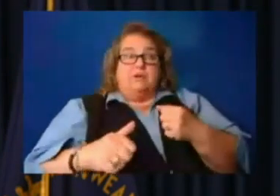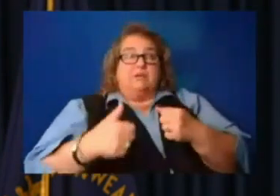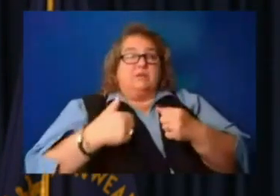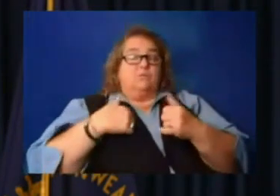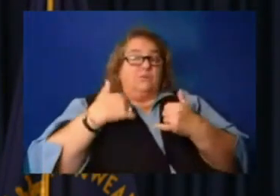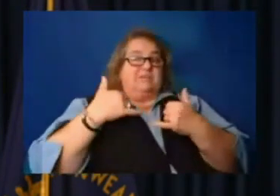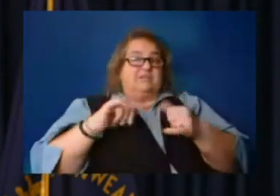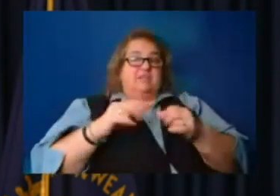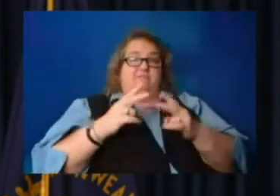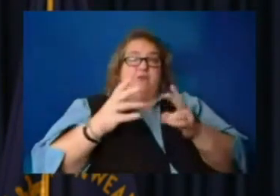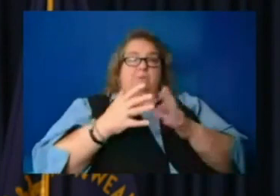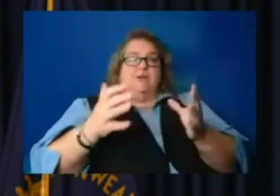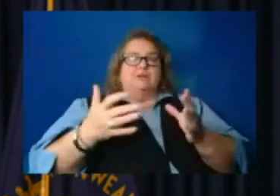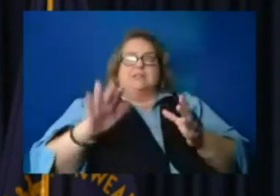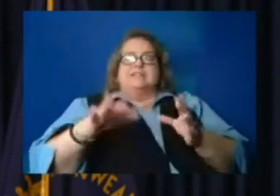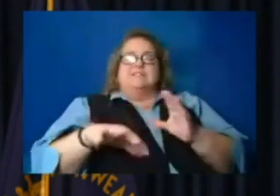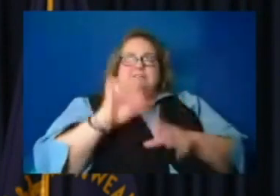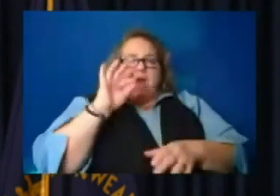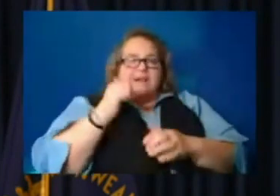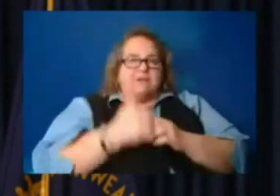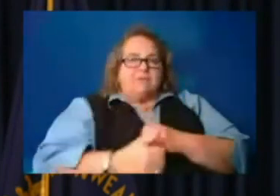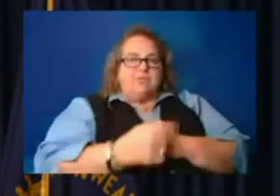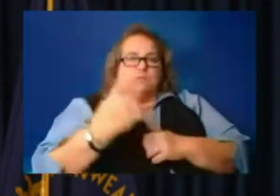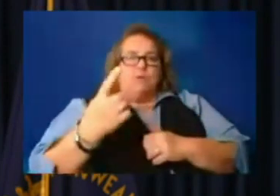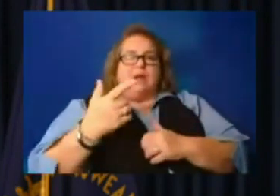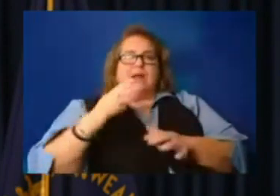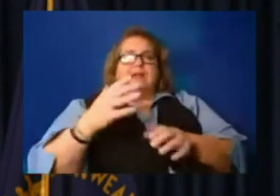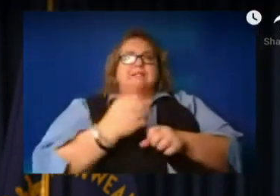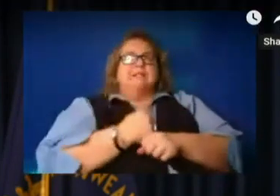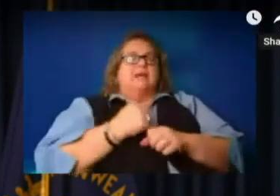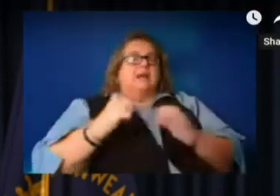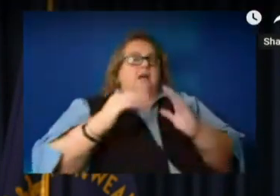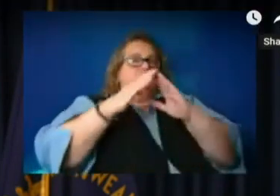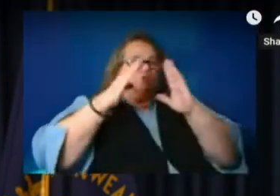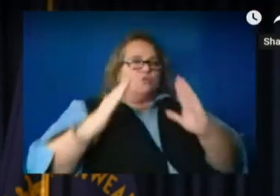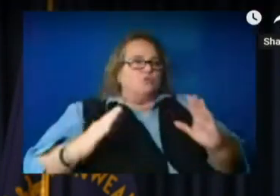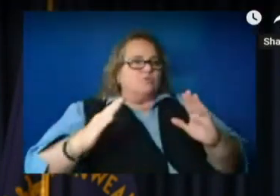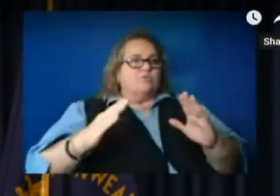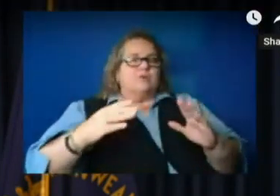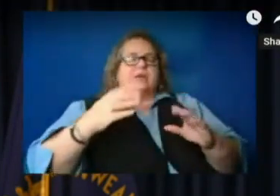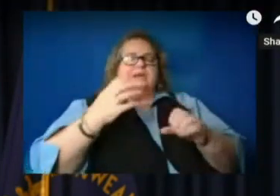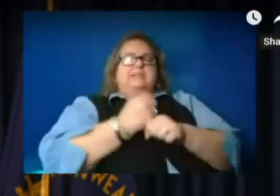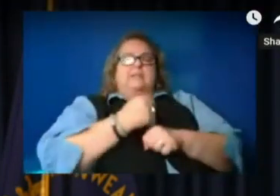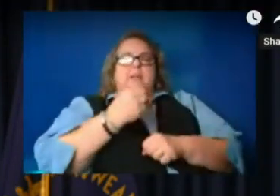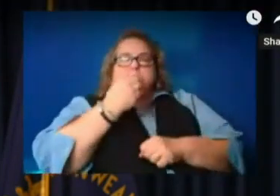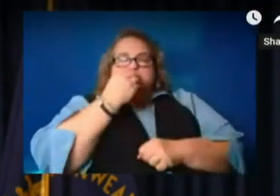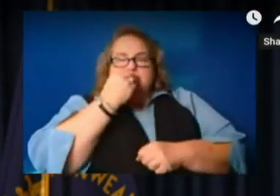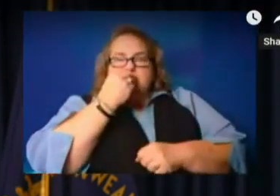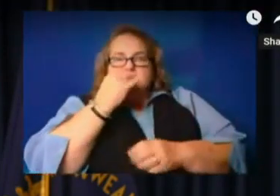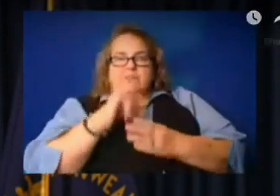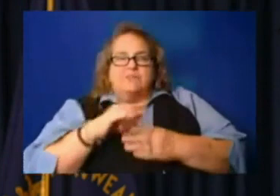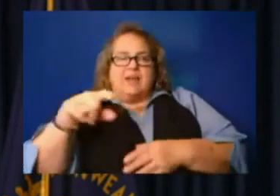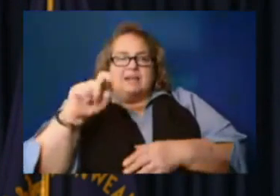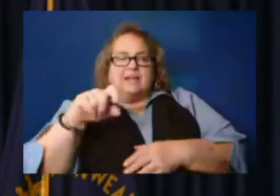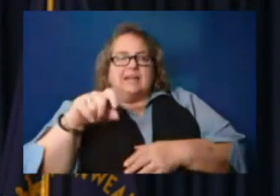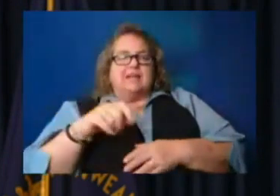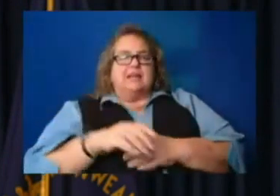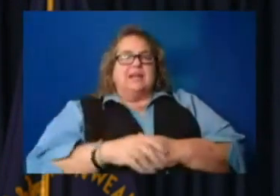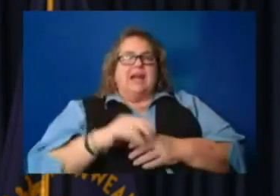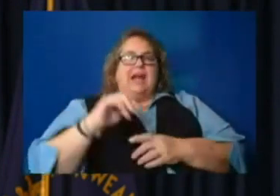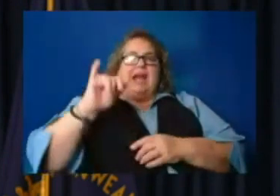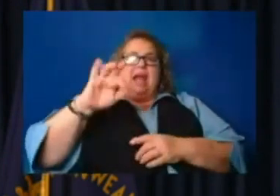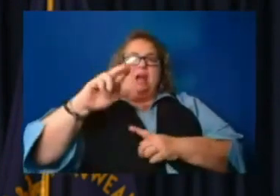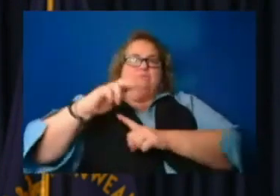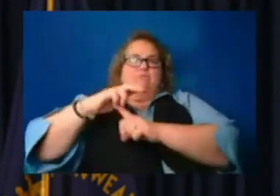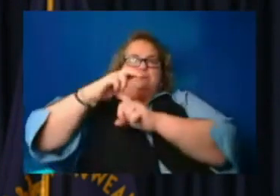everybody. Let's let's get a roof over their head. Let's get them the meals, uh, that they need. Having to air lift two people with fevers from